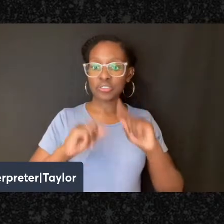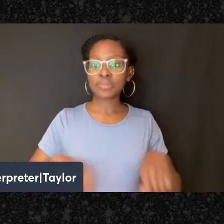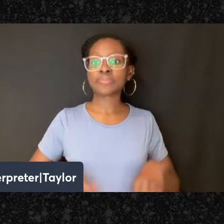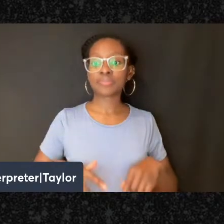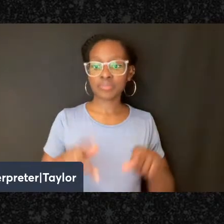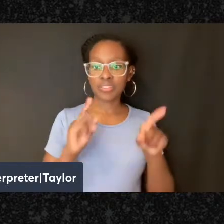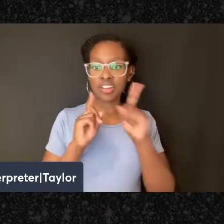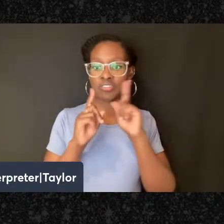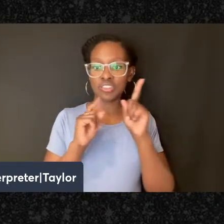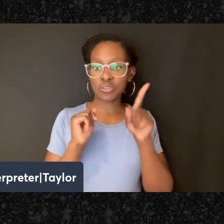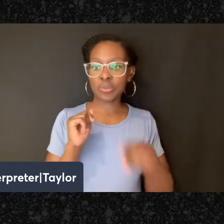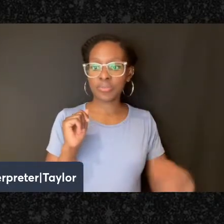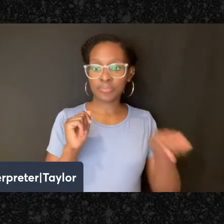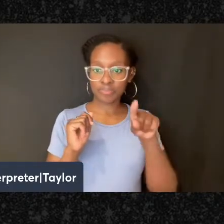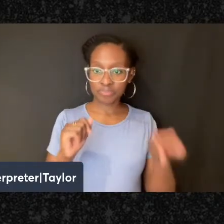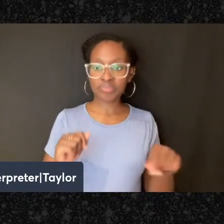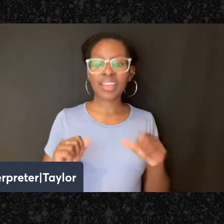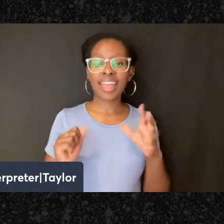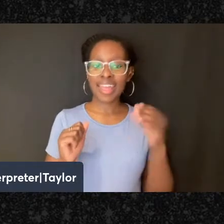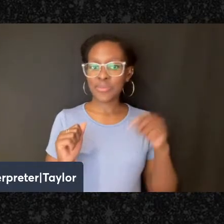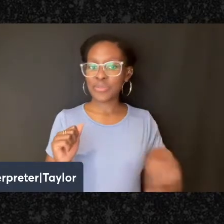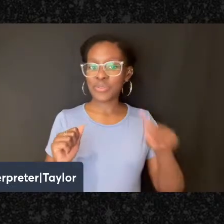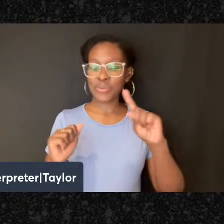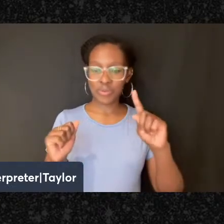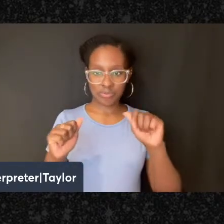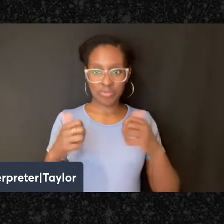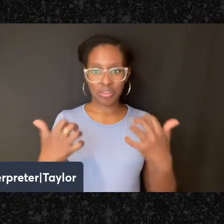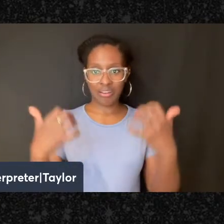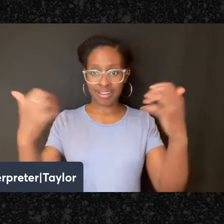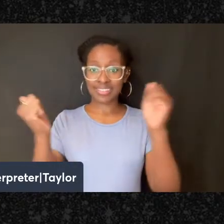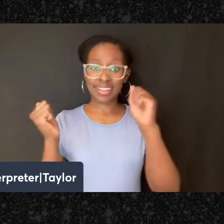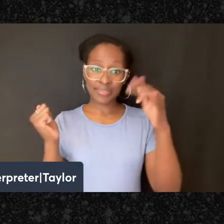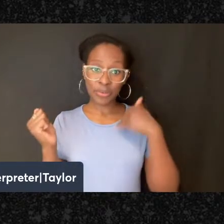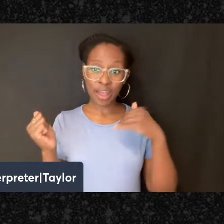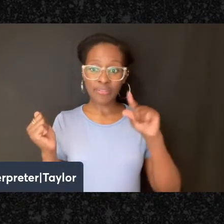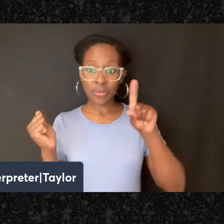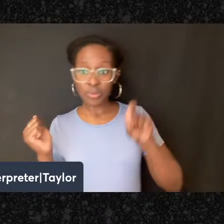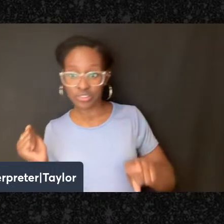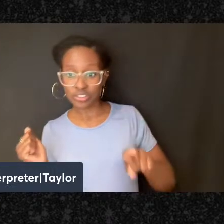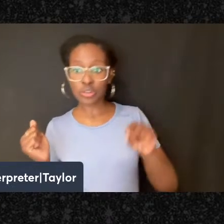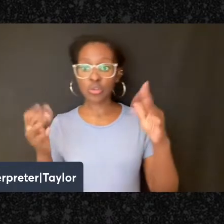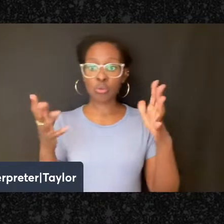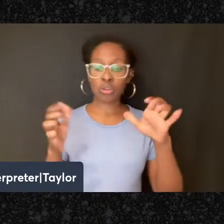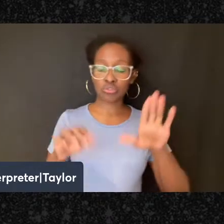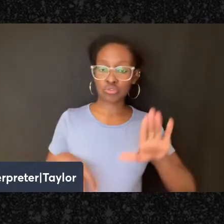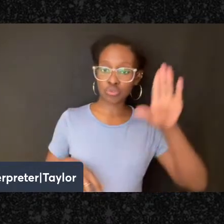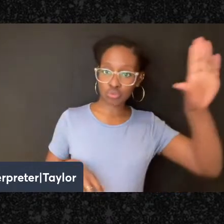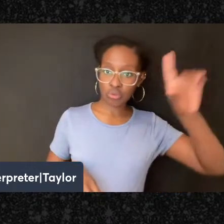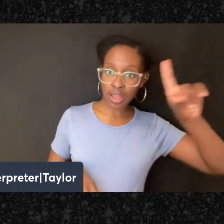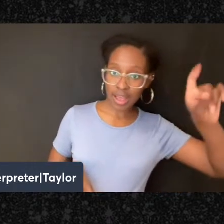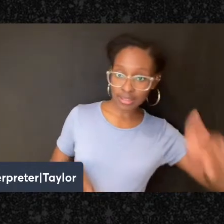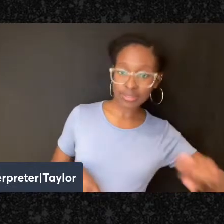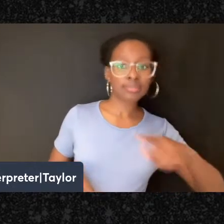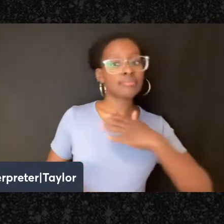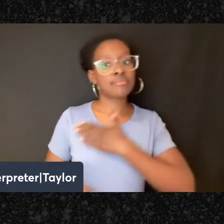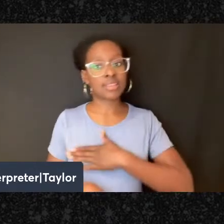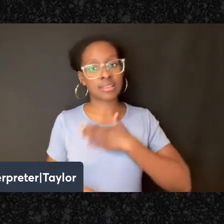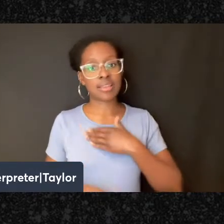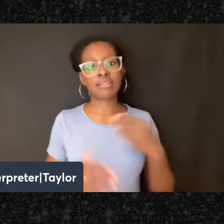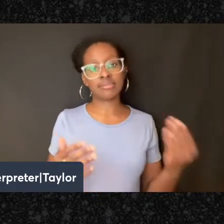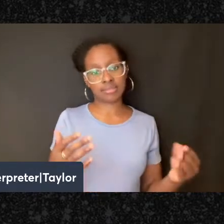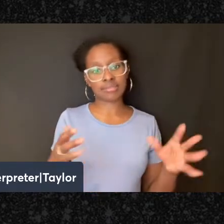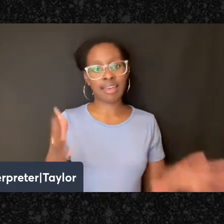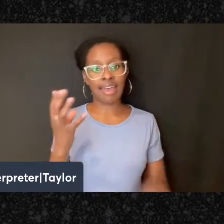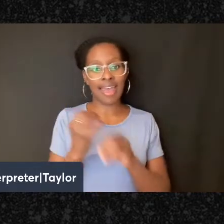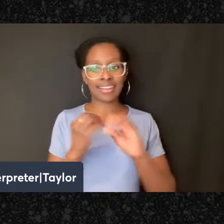amongst them and with you, the audience. So if you have a question that you want to ask, please put it into the